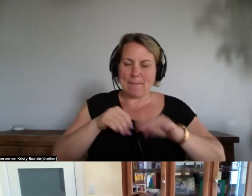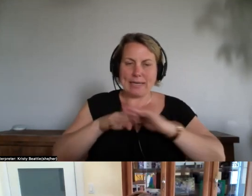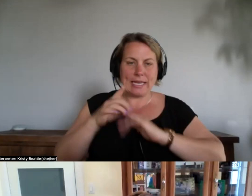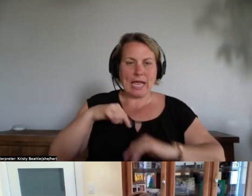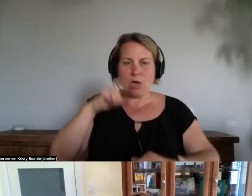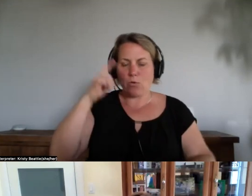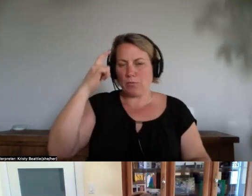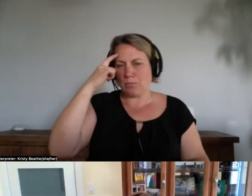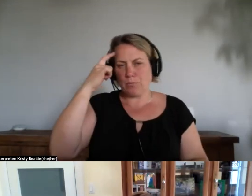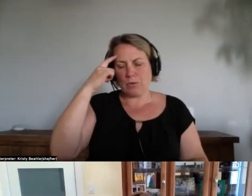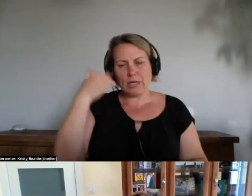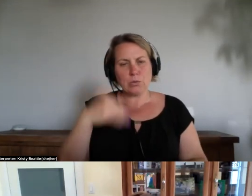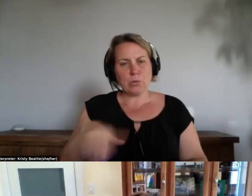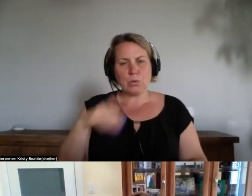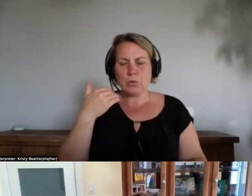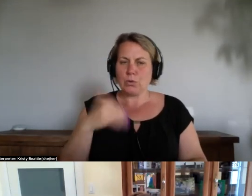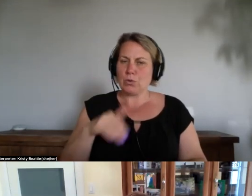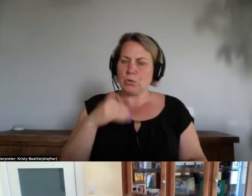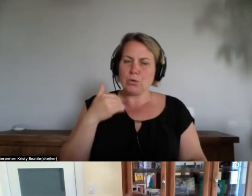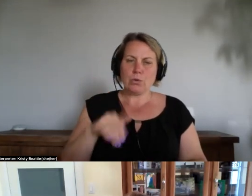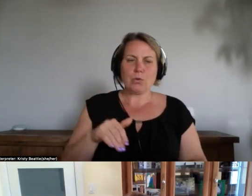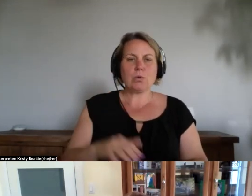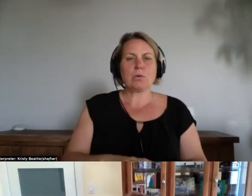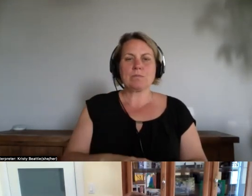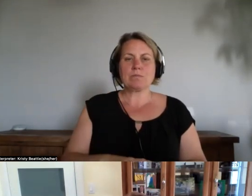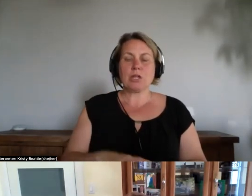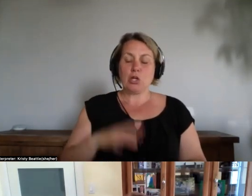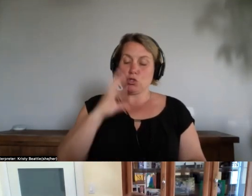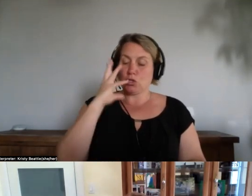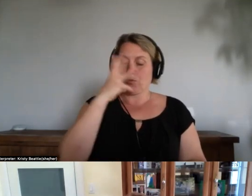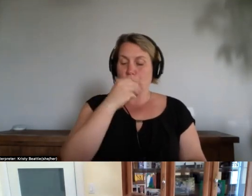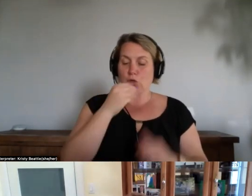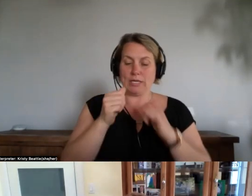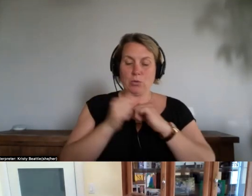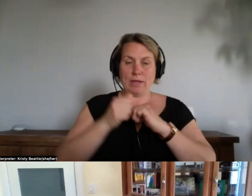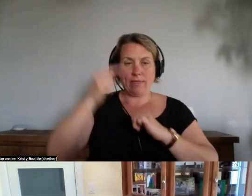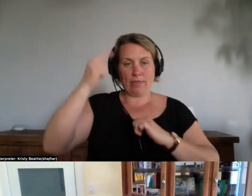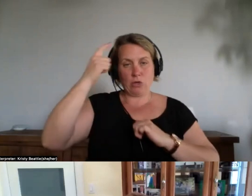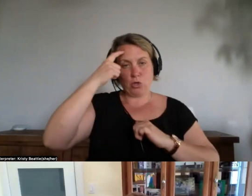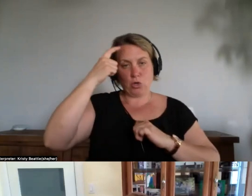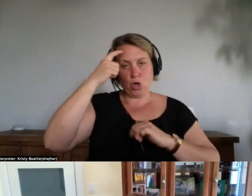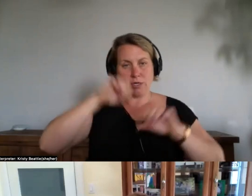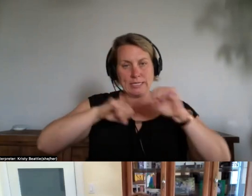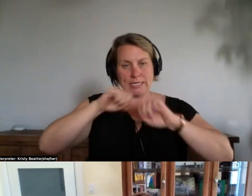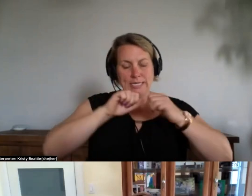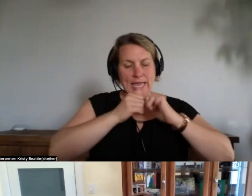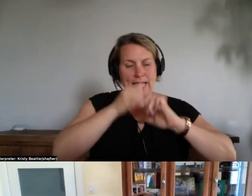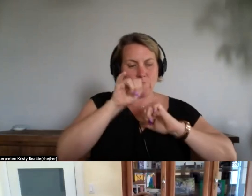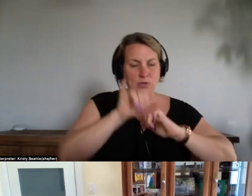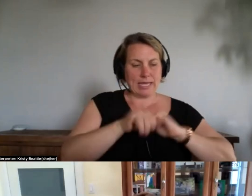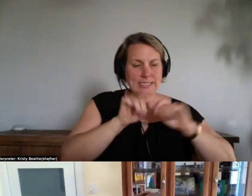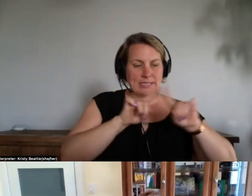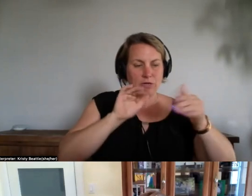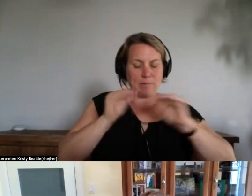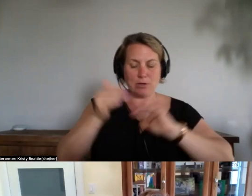so the beauty that i find in neuroscience and how it's different to mental health is that i can say